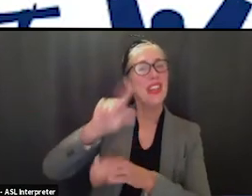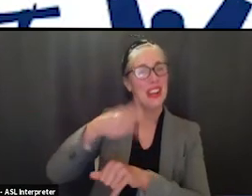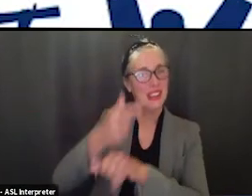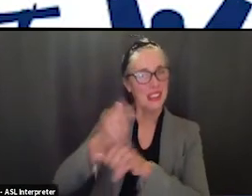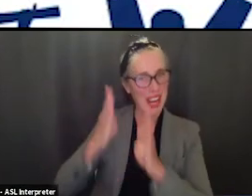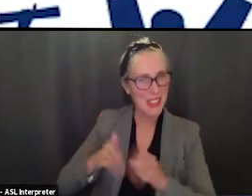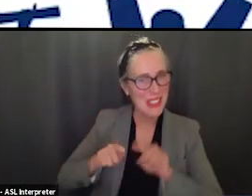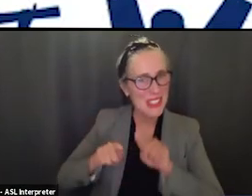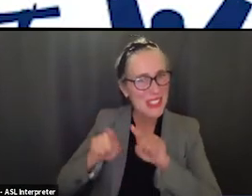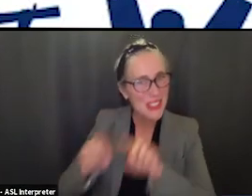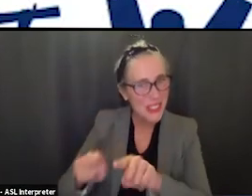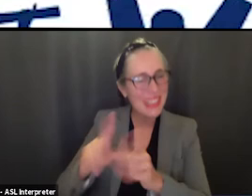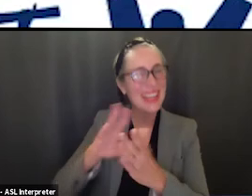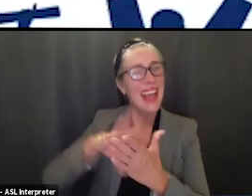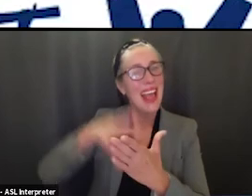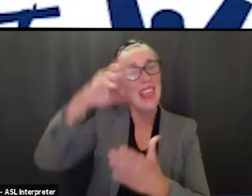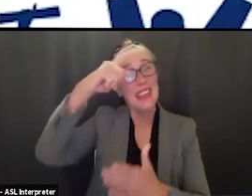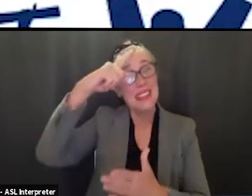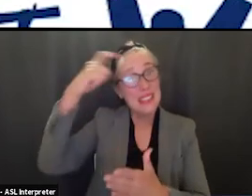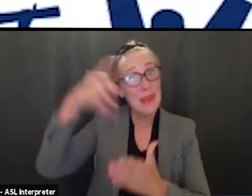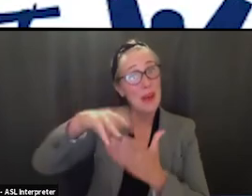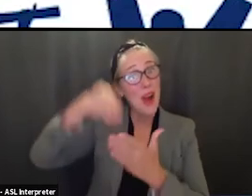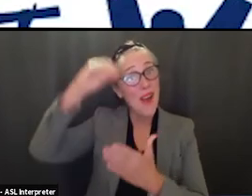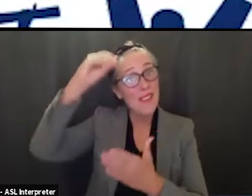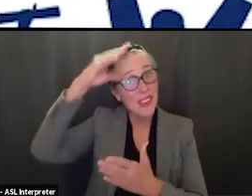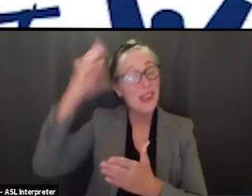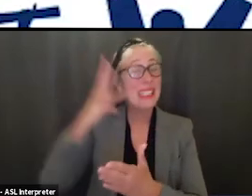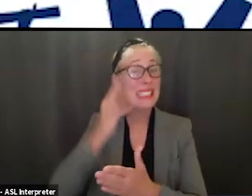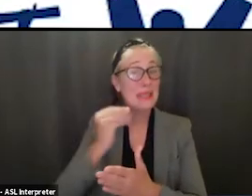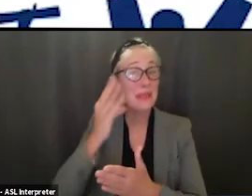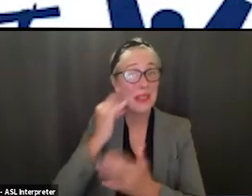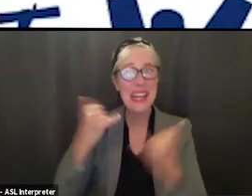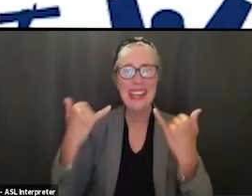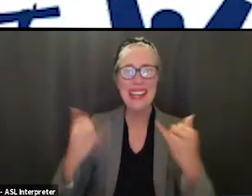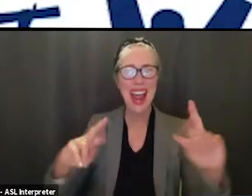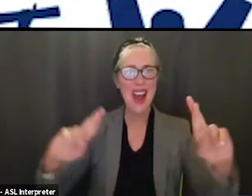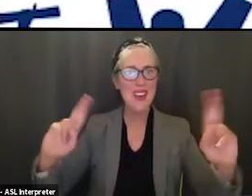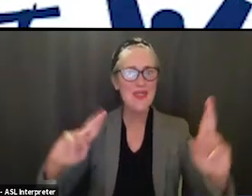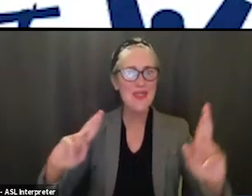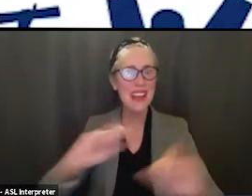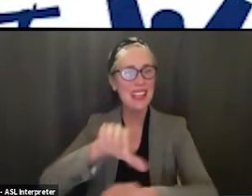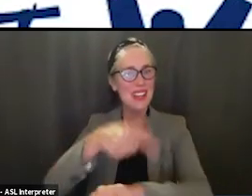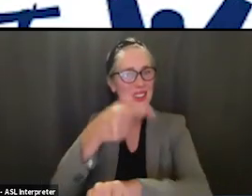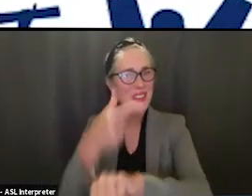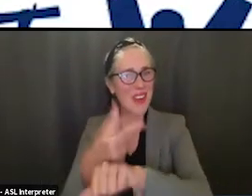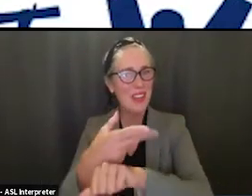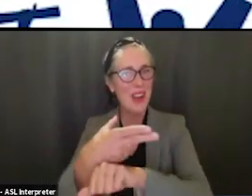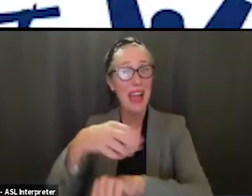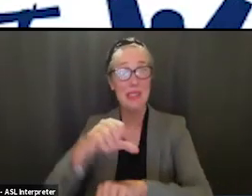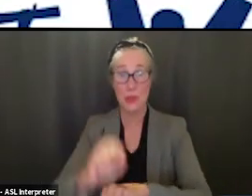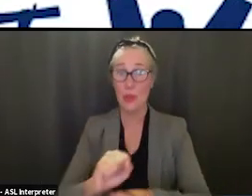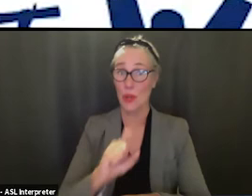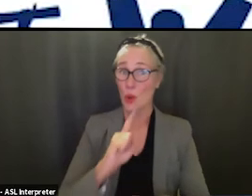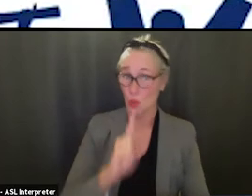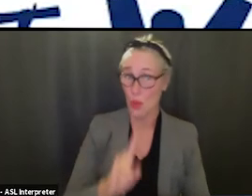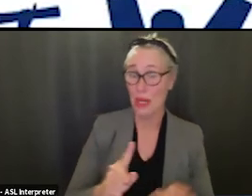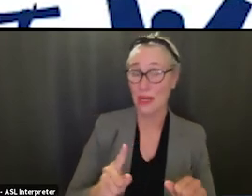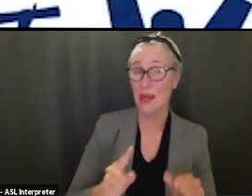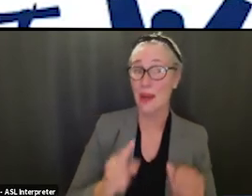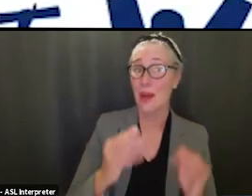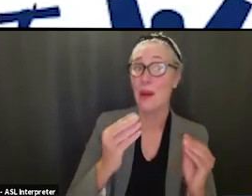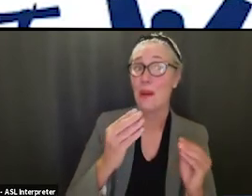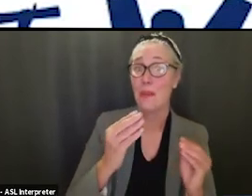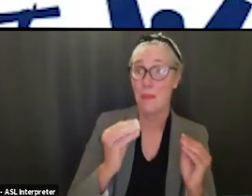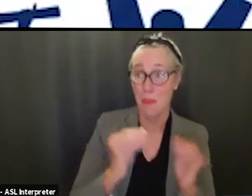our summer of learning um and making it then more than the best summer school ever right which we've